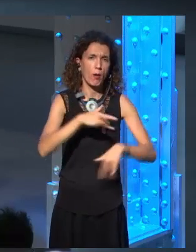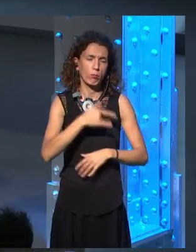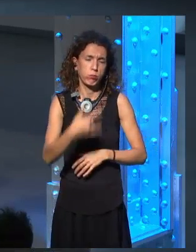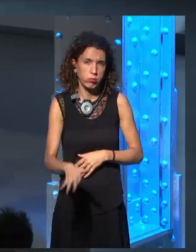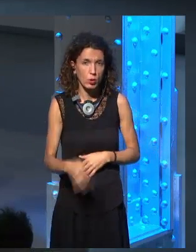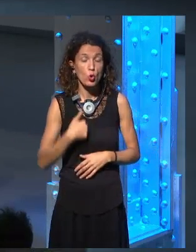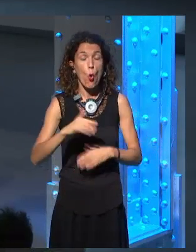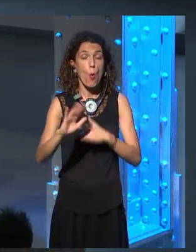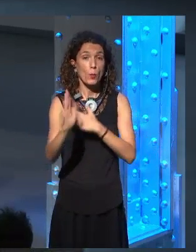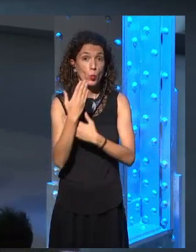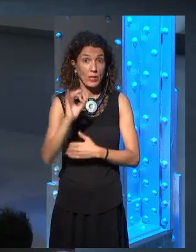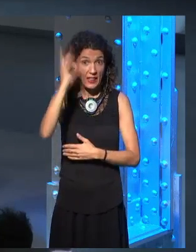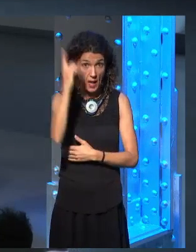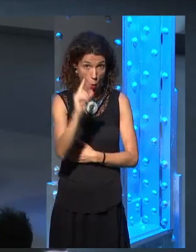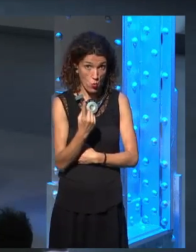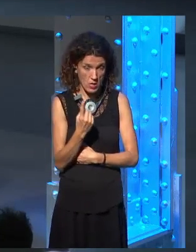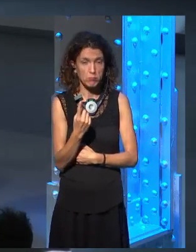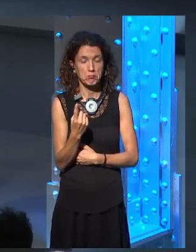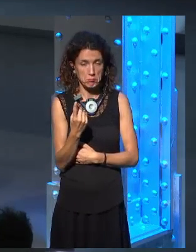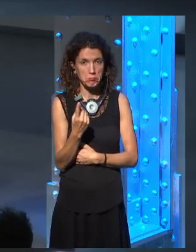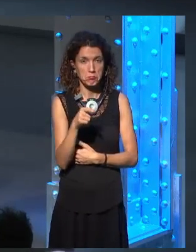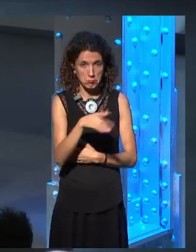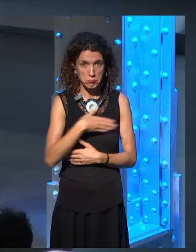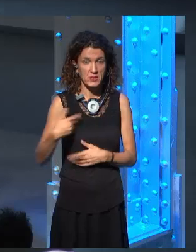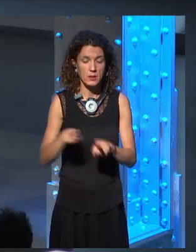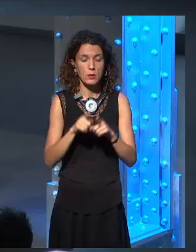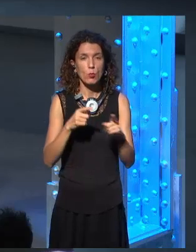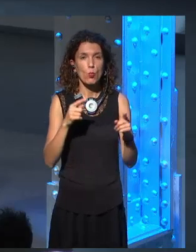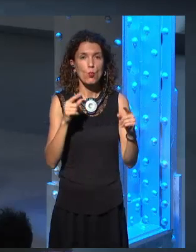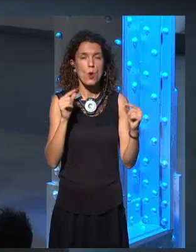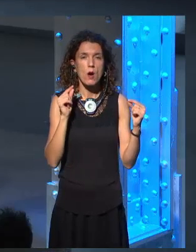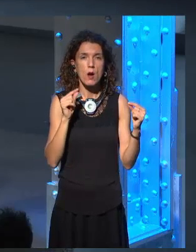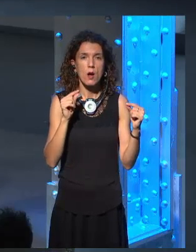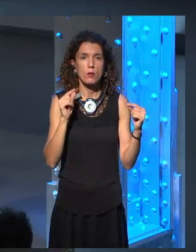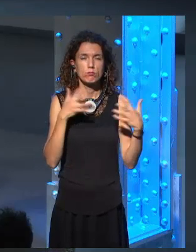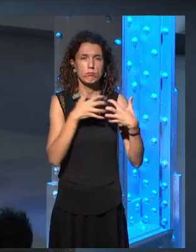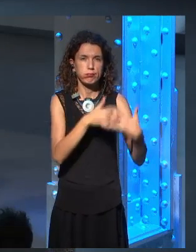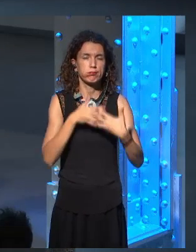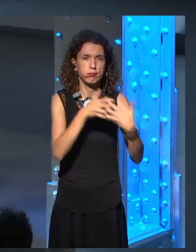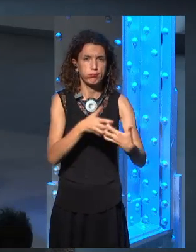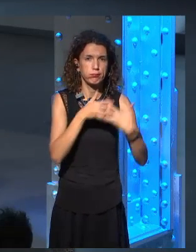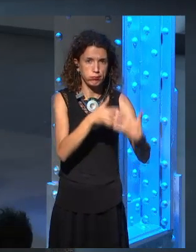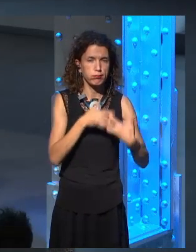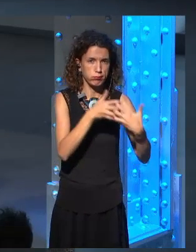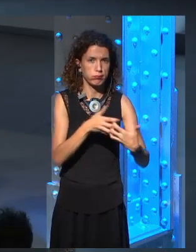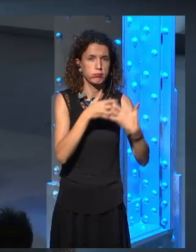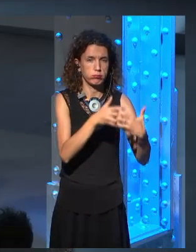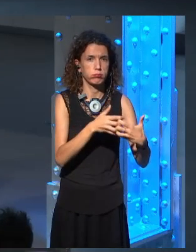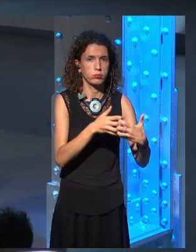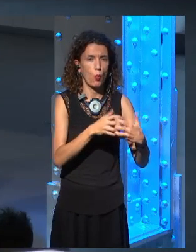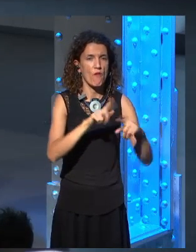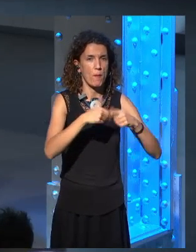they had recently been at war with one another, and that this war delayed the building of Heron Hall.